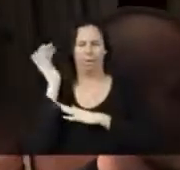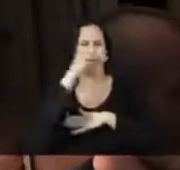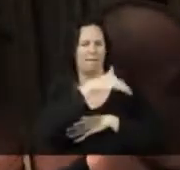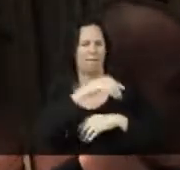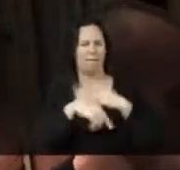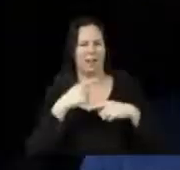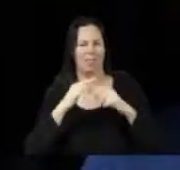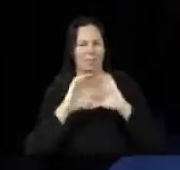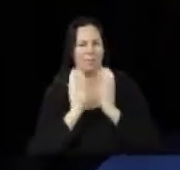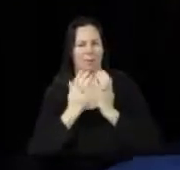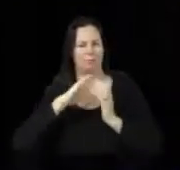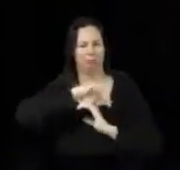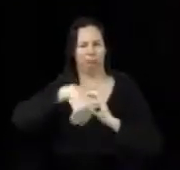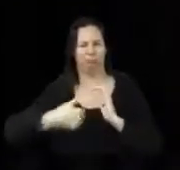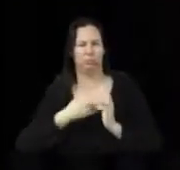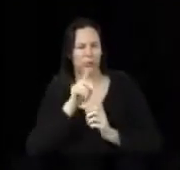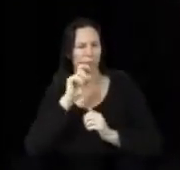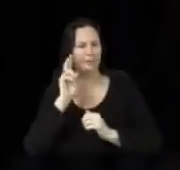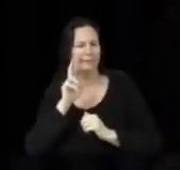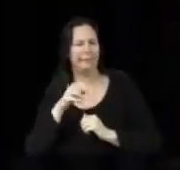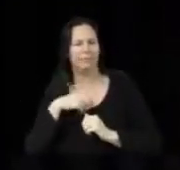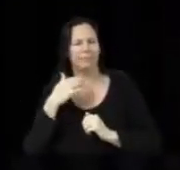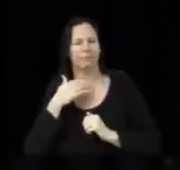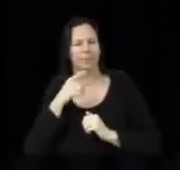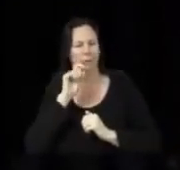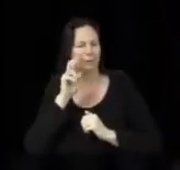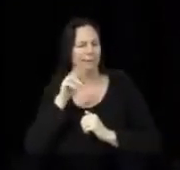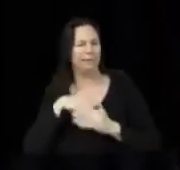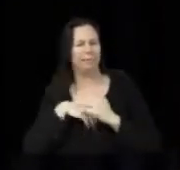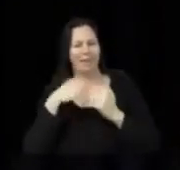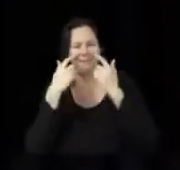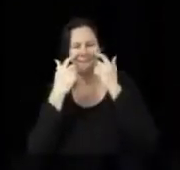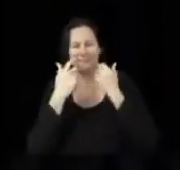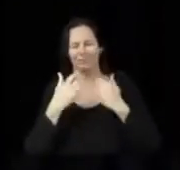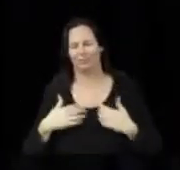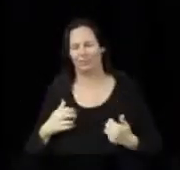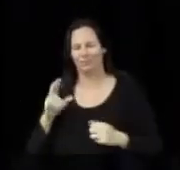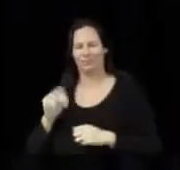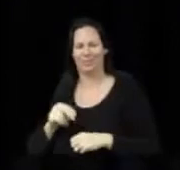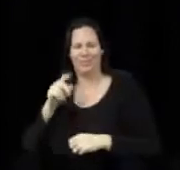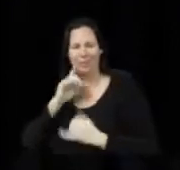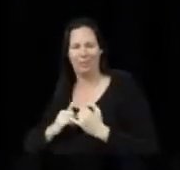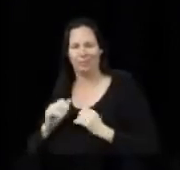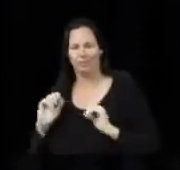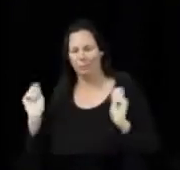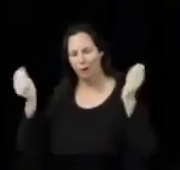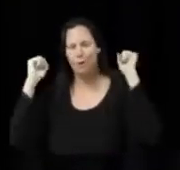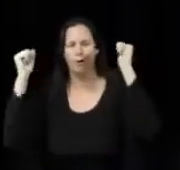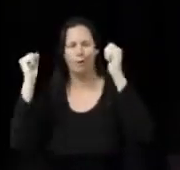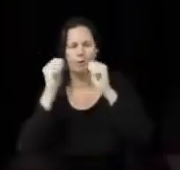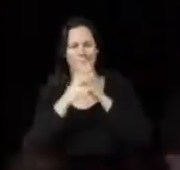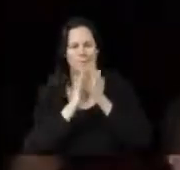made real waves around the world. You will hear it in my voice. You'll see it in my